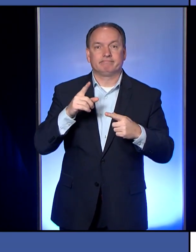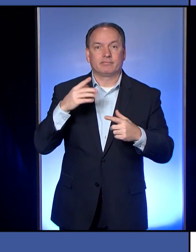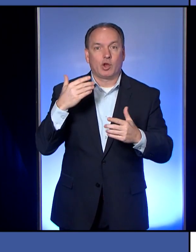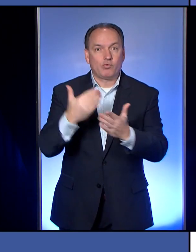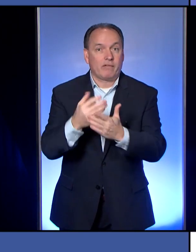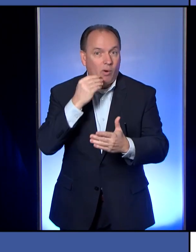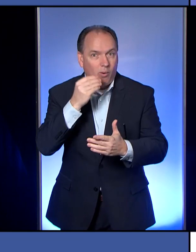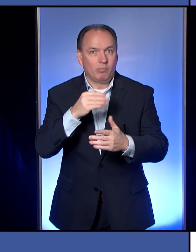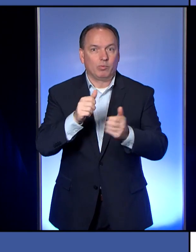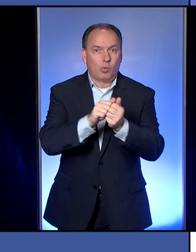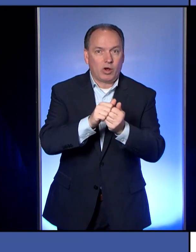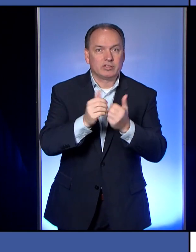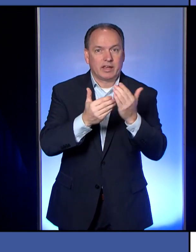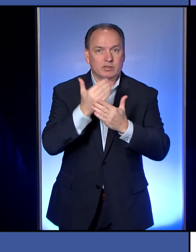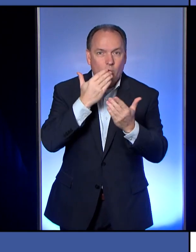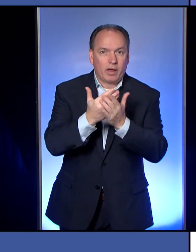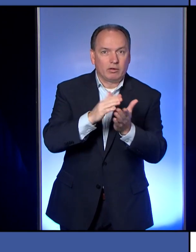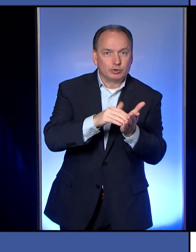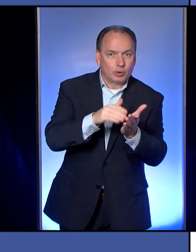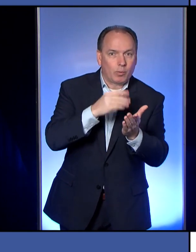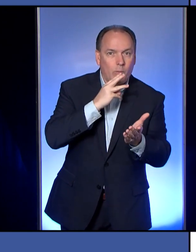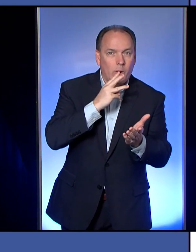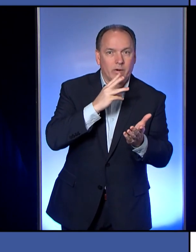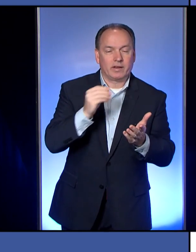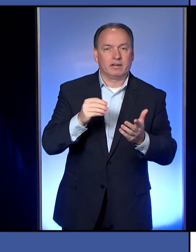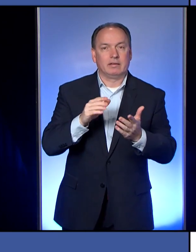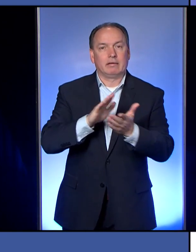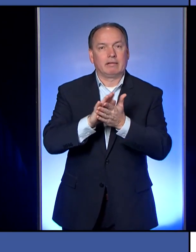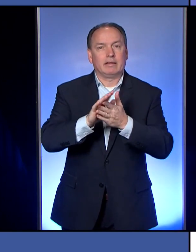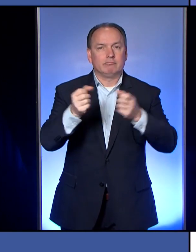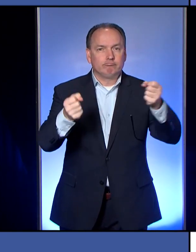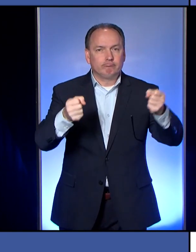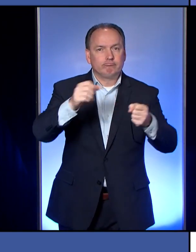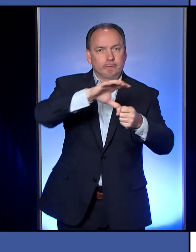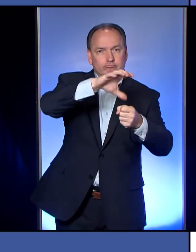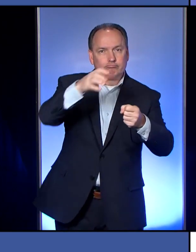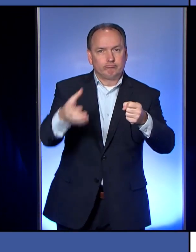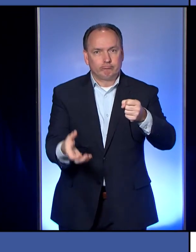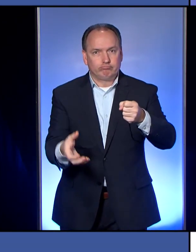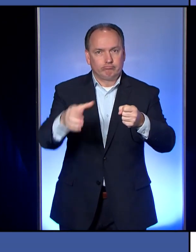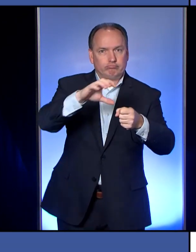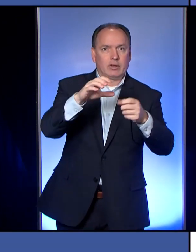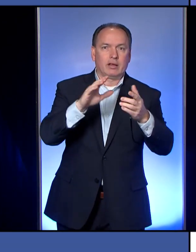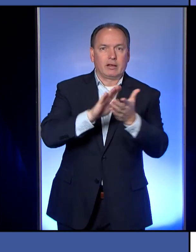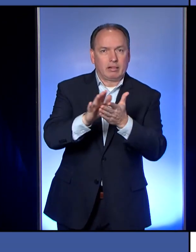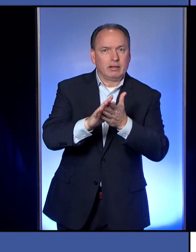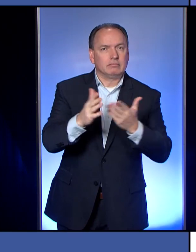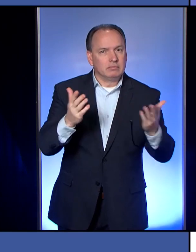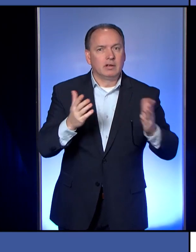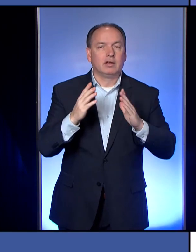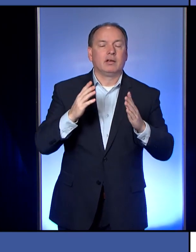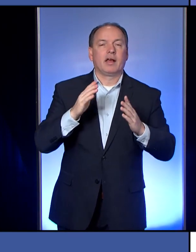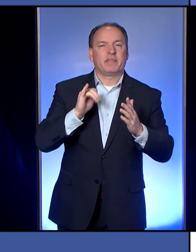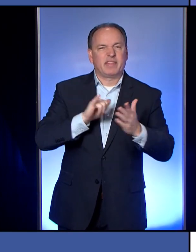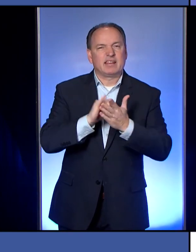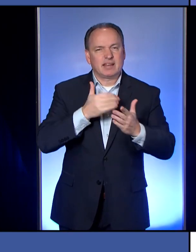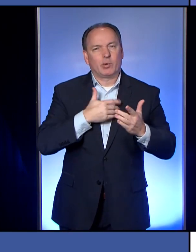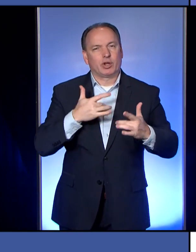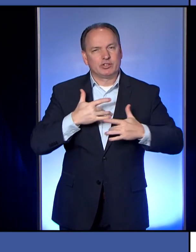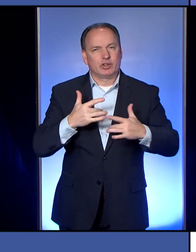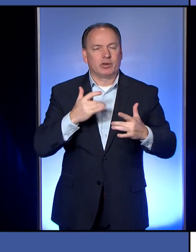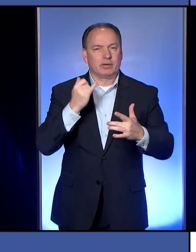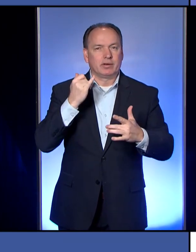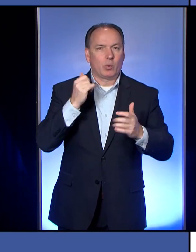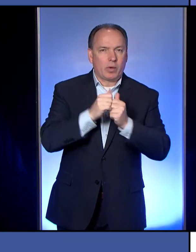quickly and wash your hands real well and and clean off your steering wheel and those types of things. But those are some of the concerns with masks that sometimes we touch our face more.